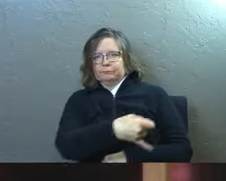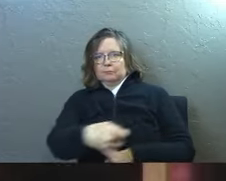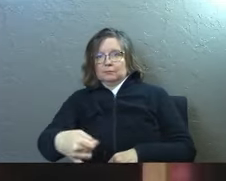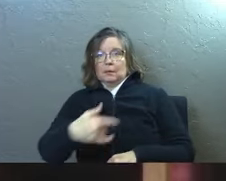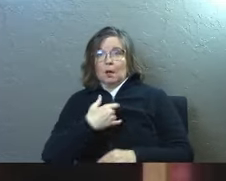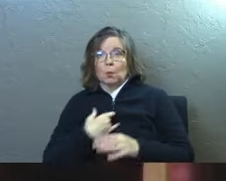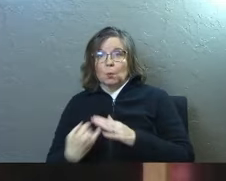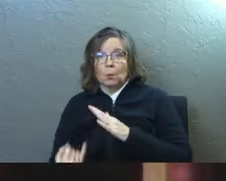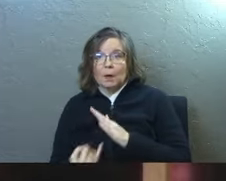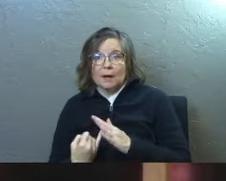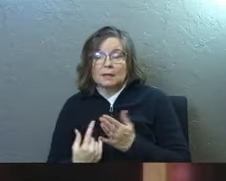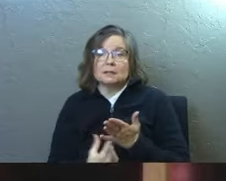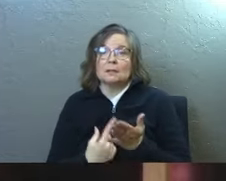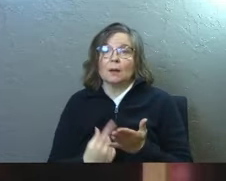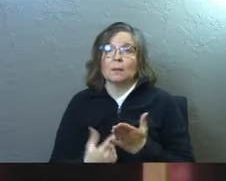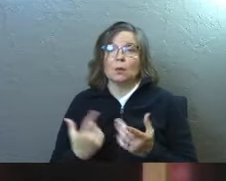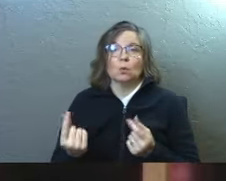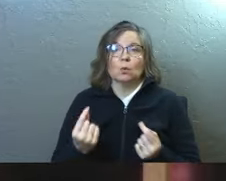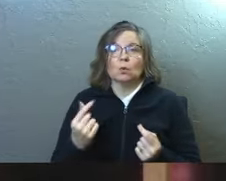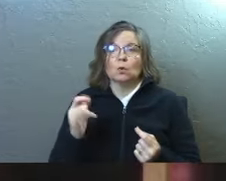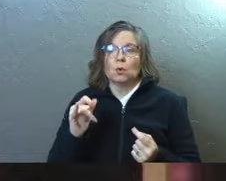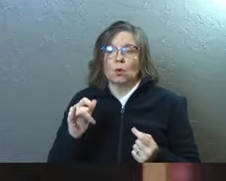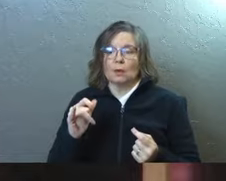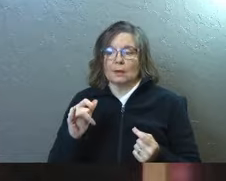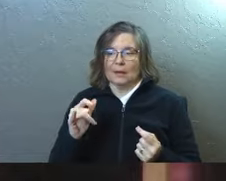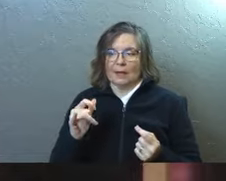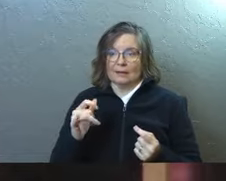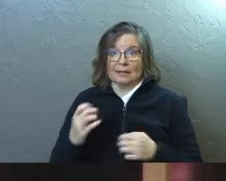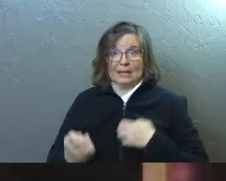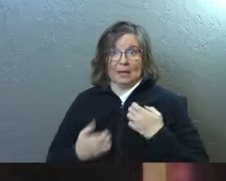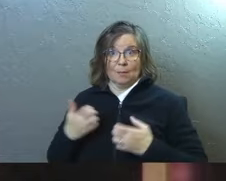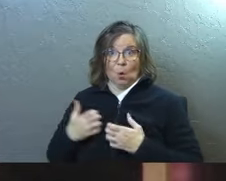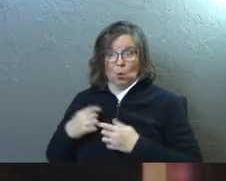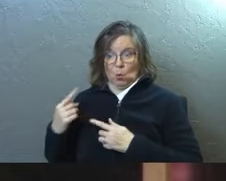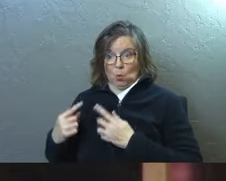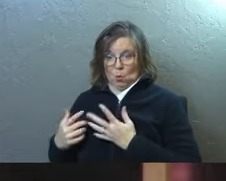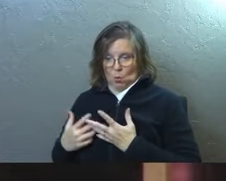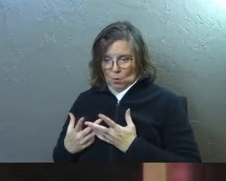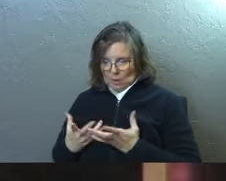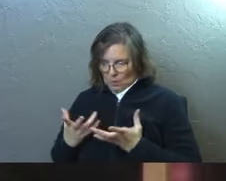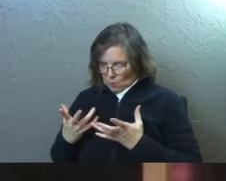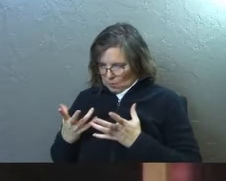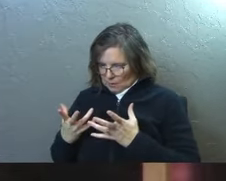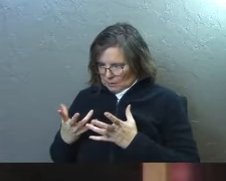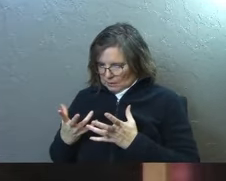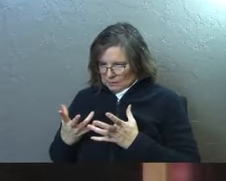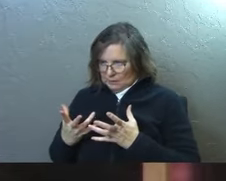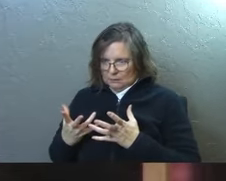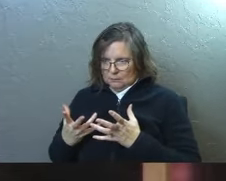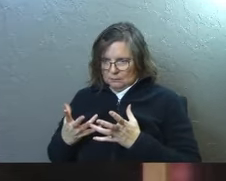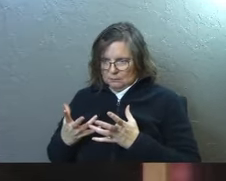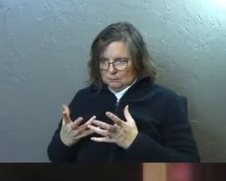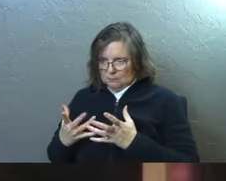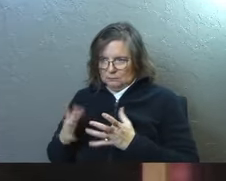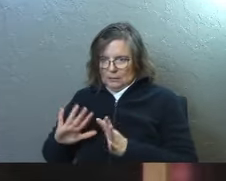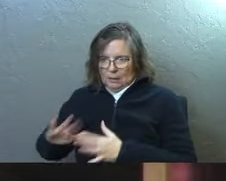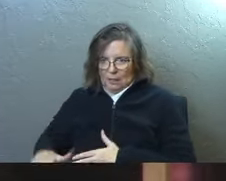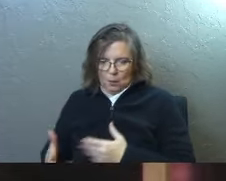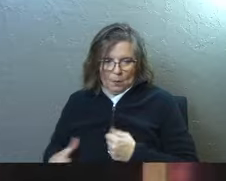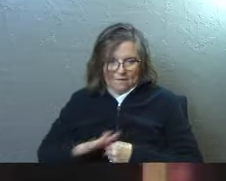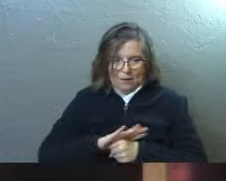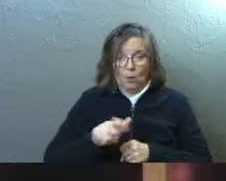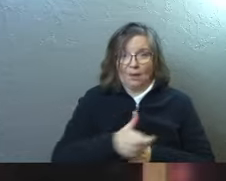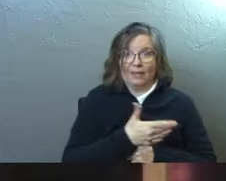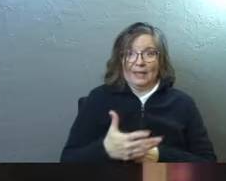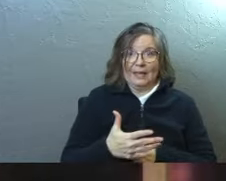sometimes we take that bucket of emotions and we want to pre-fill the bucket so that pain doesn't come in.